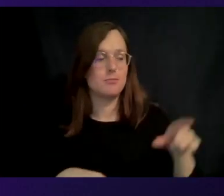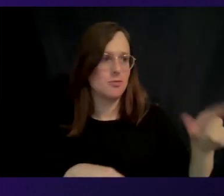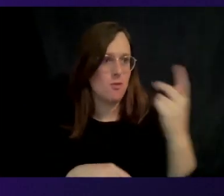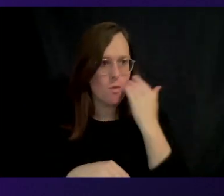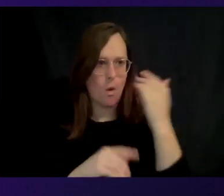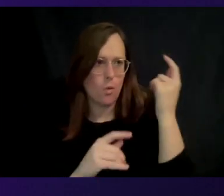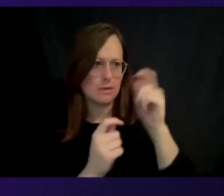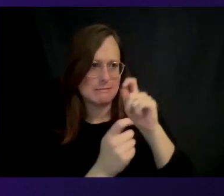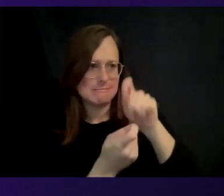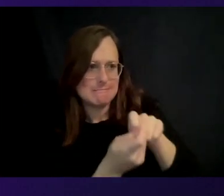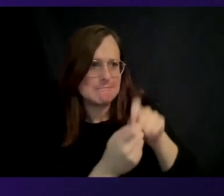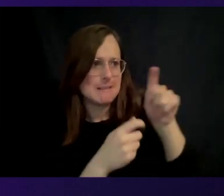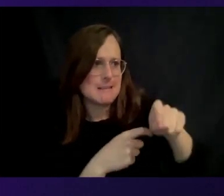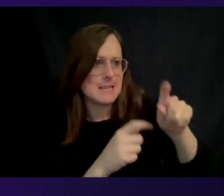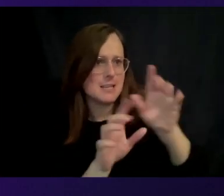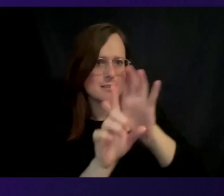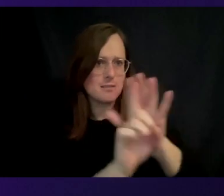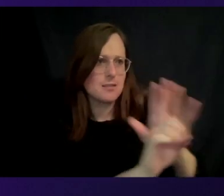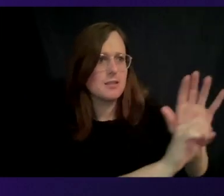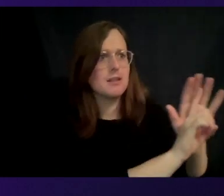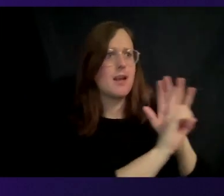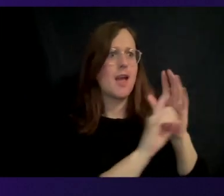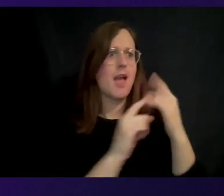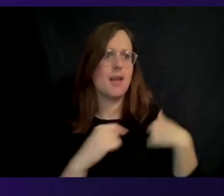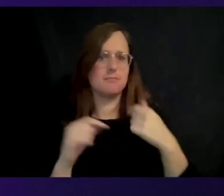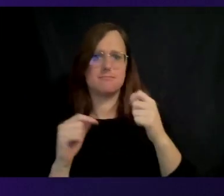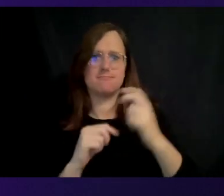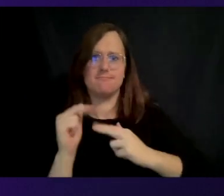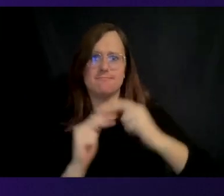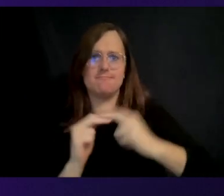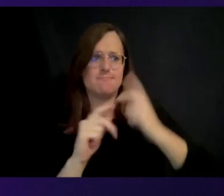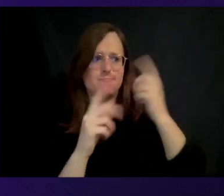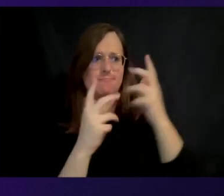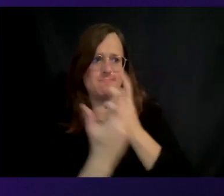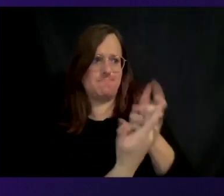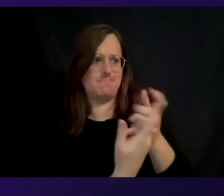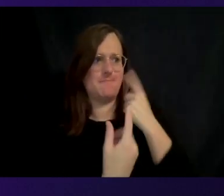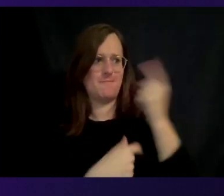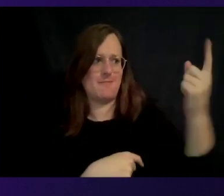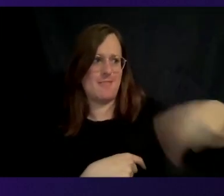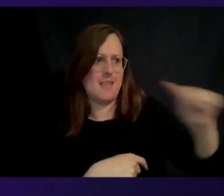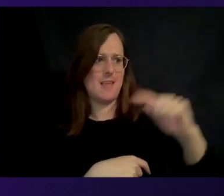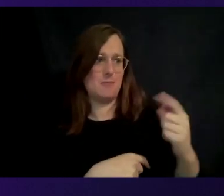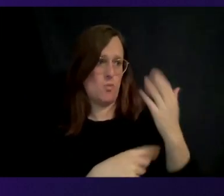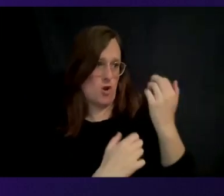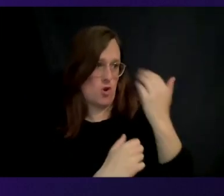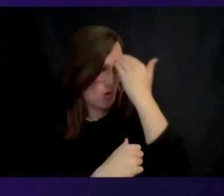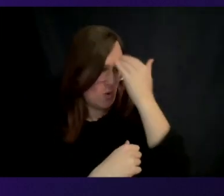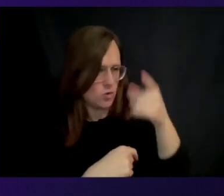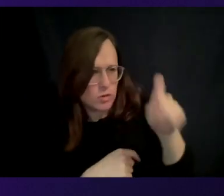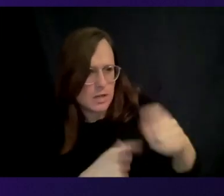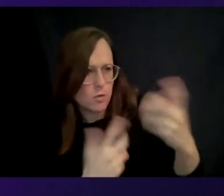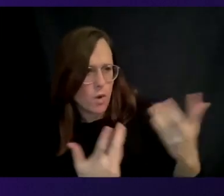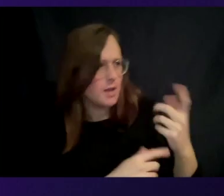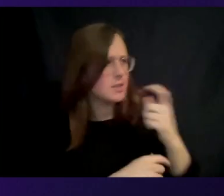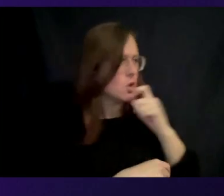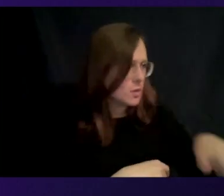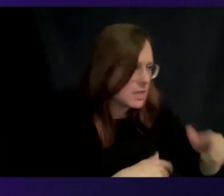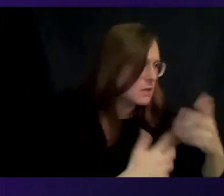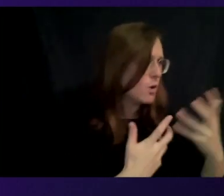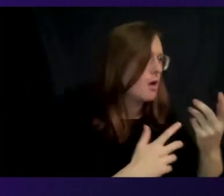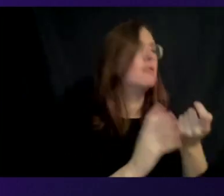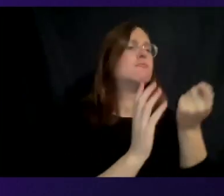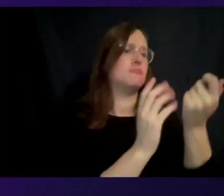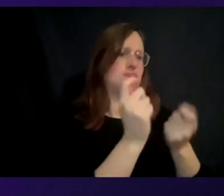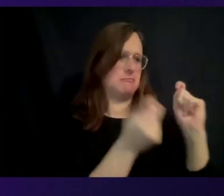and to optimize for them. And to make sure, and actually more important, know what they don't need. So we take it out from the chip so they can drive both